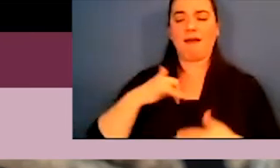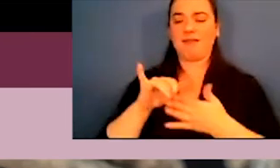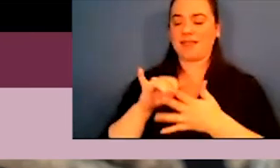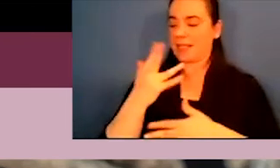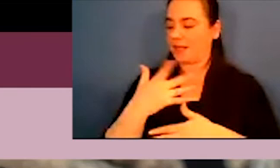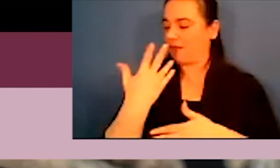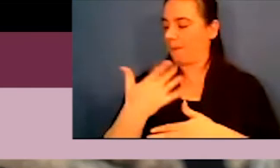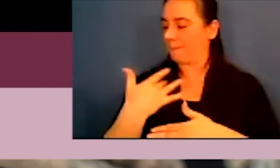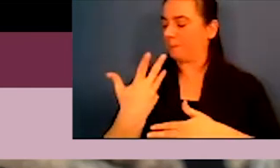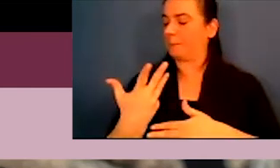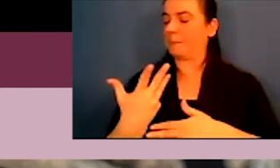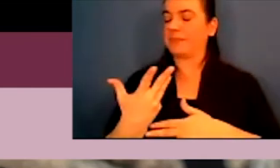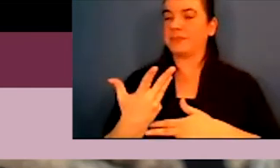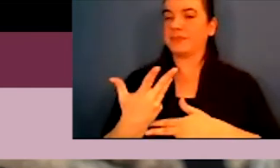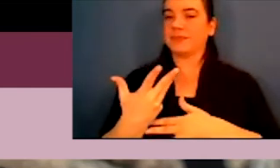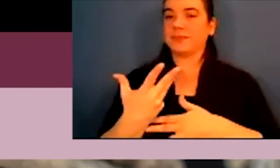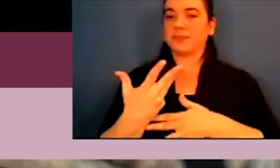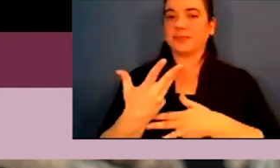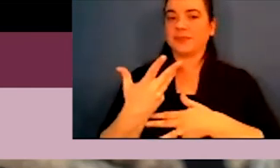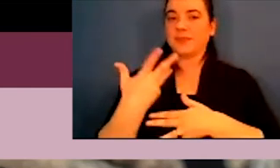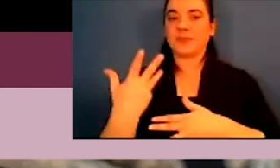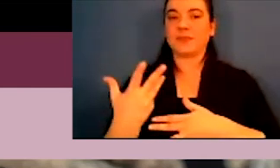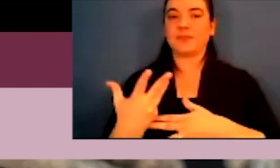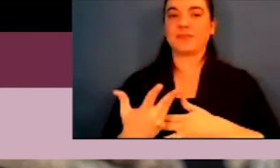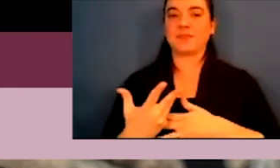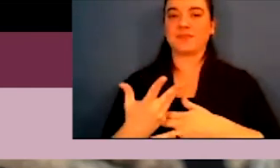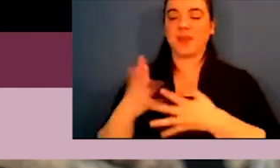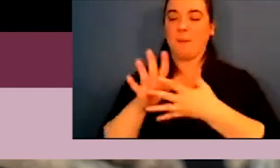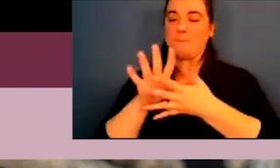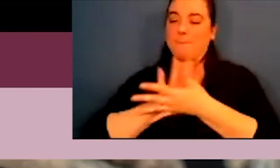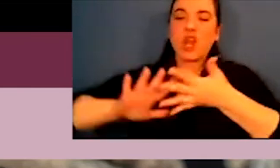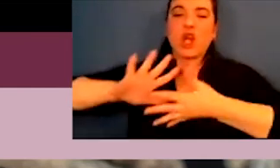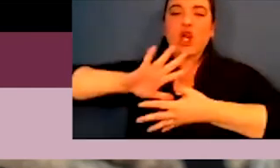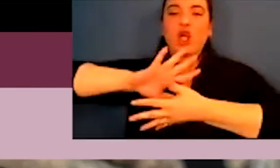majority of the population is under this kind of